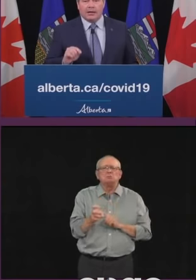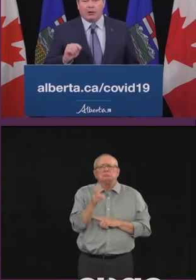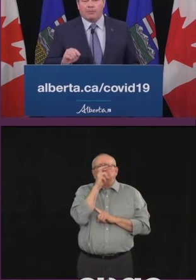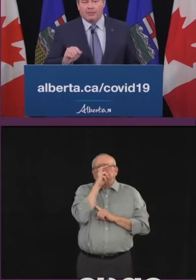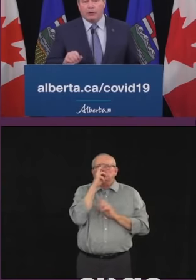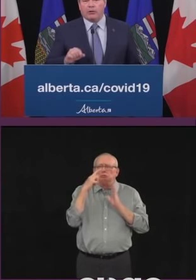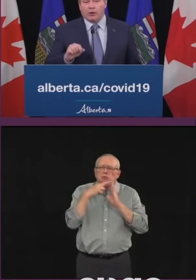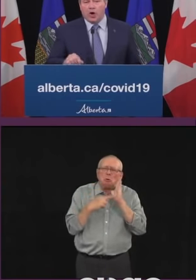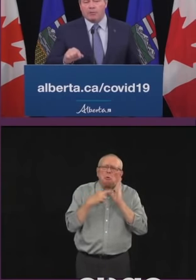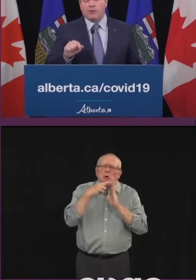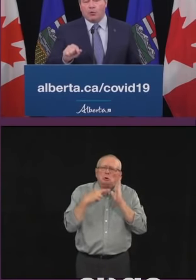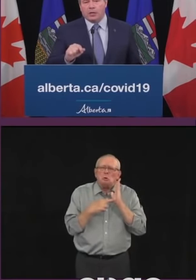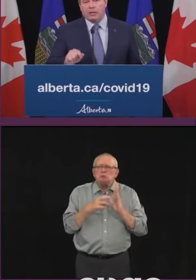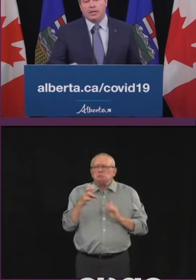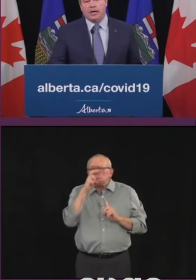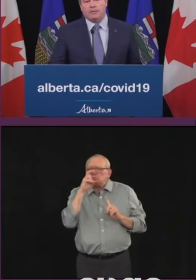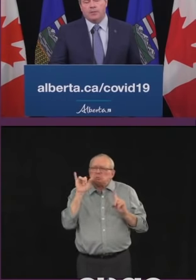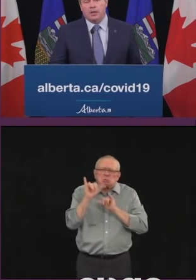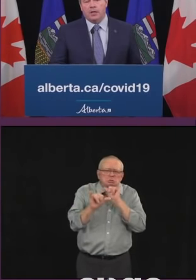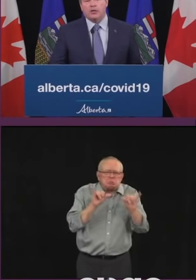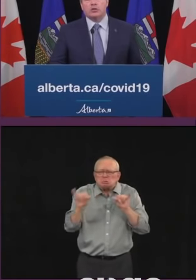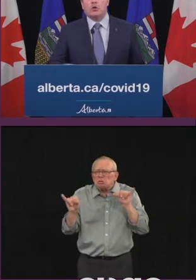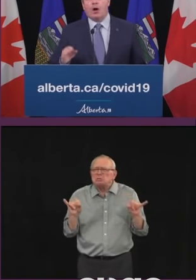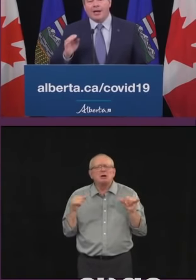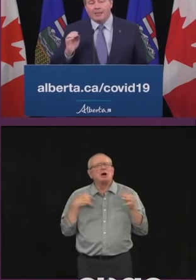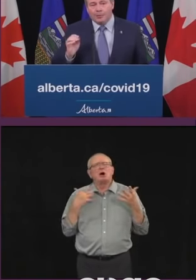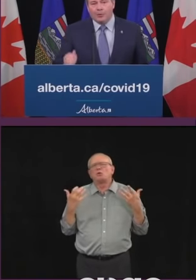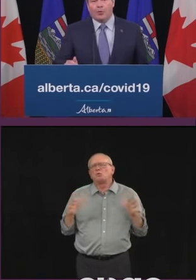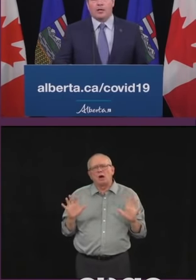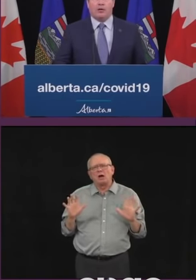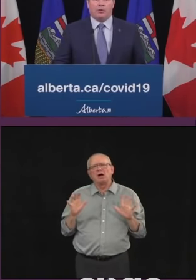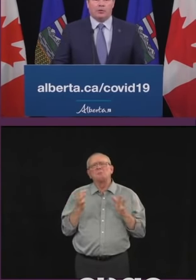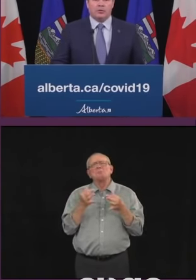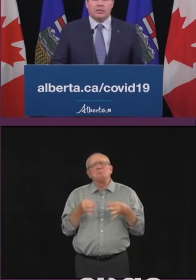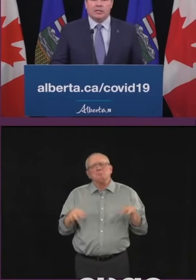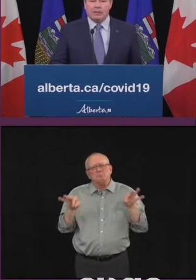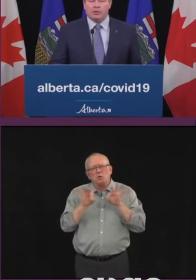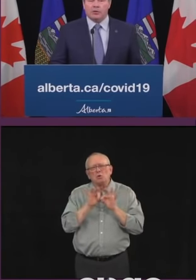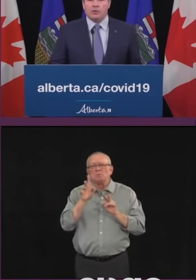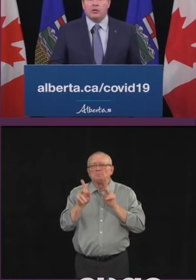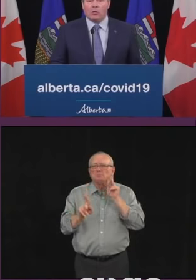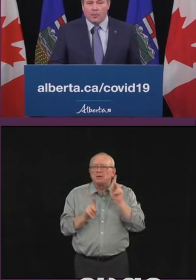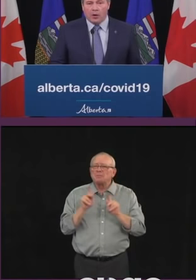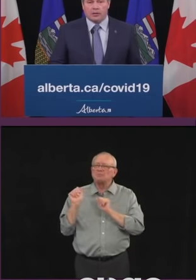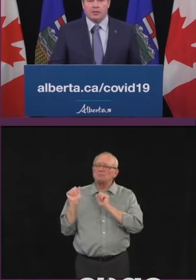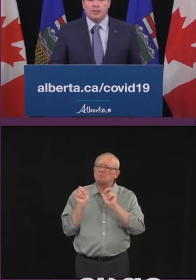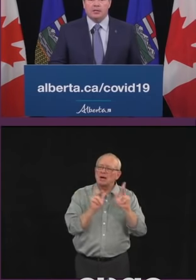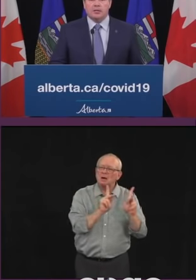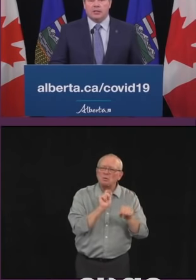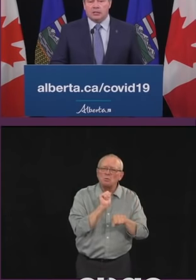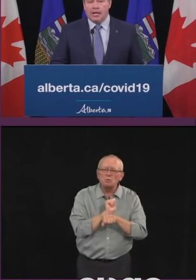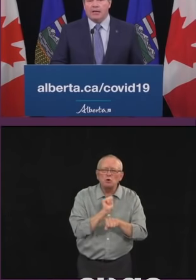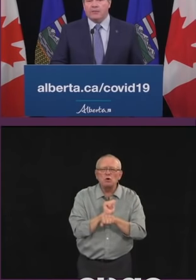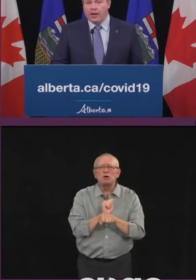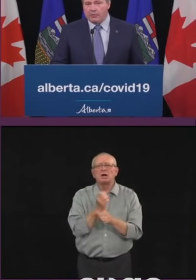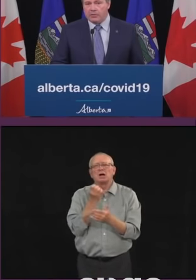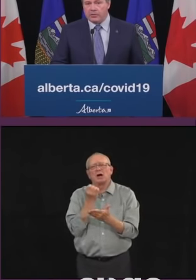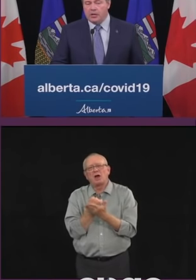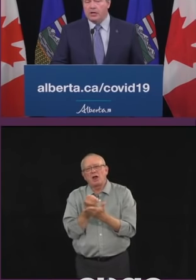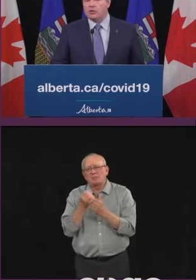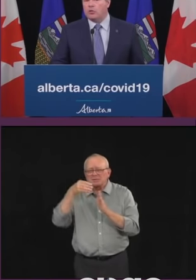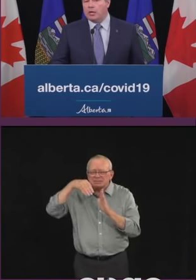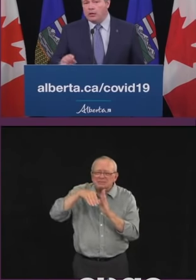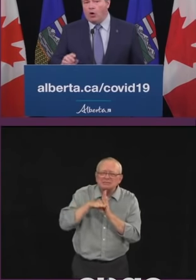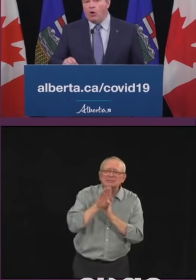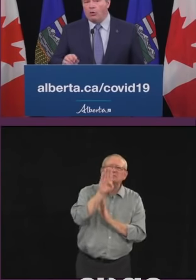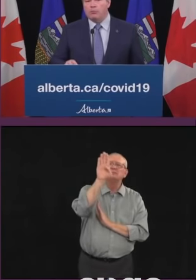need to get our people and our economy working again. So I implore Albertans to keep doing your part to contain the virus